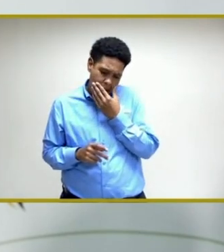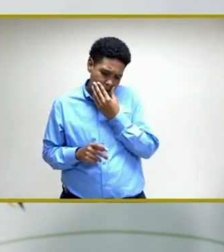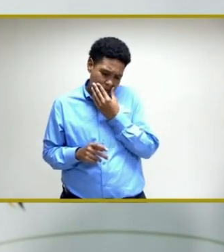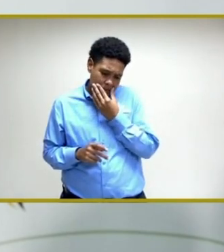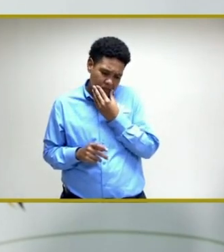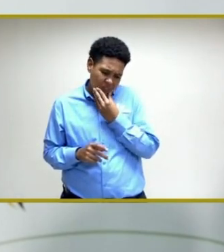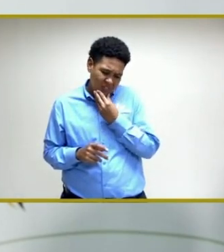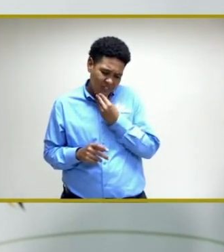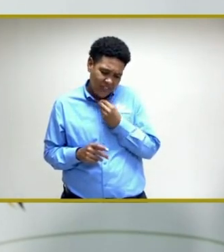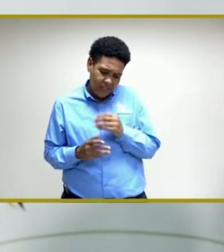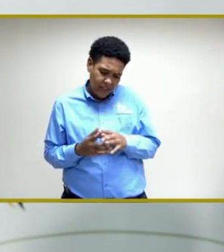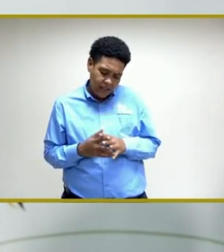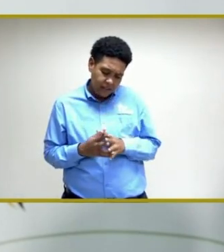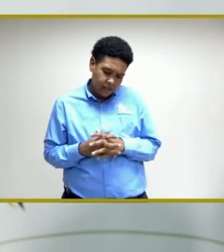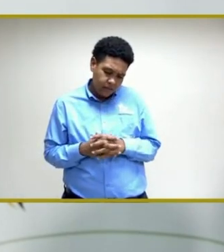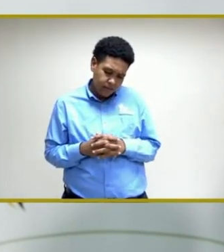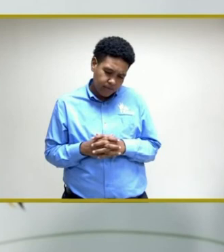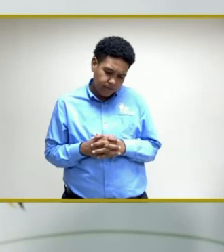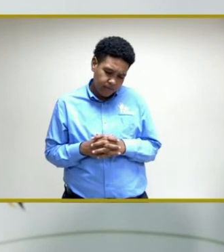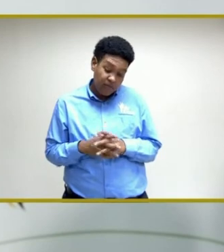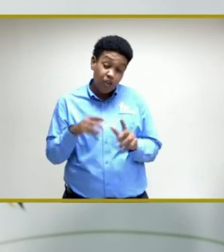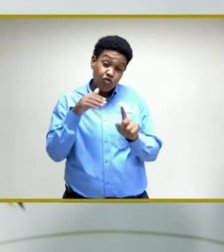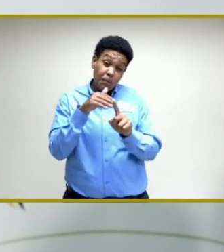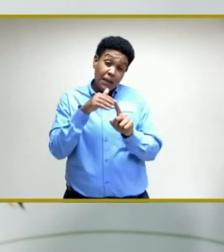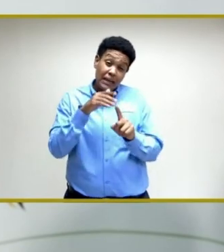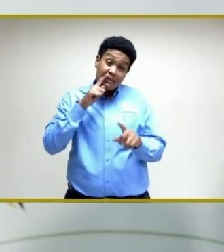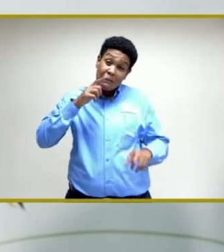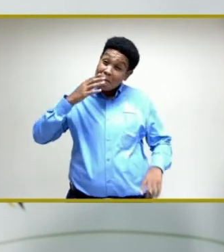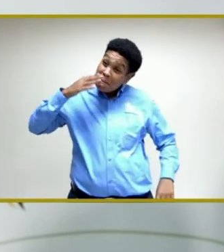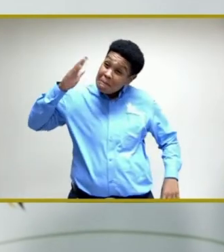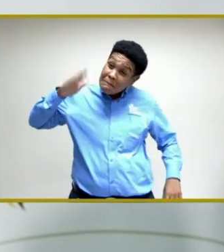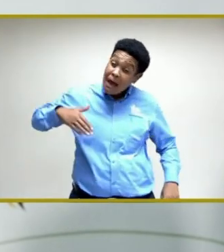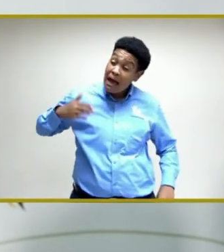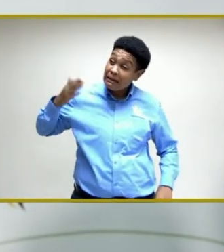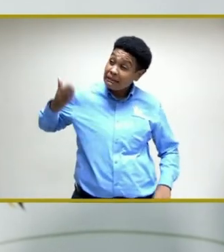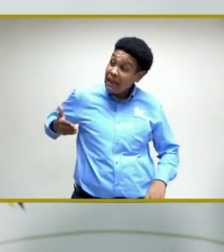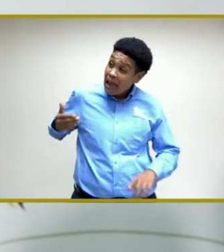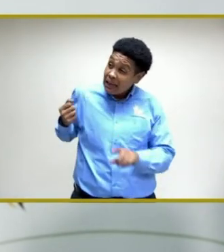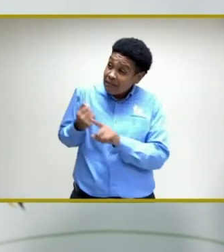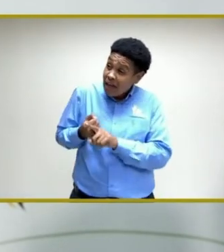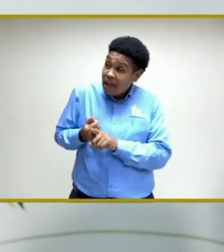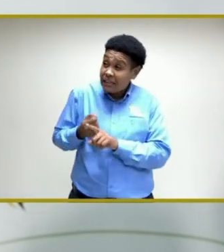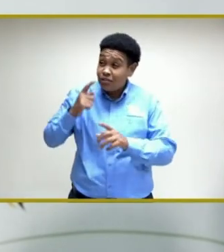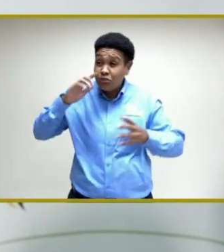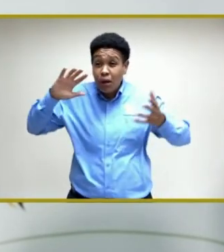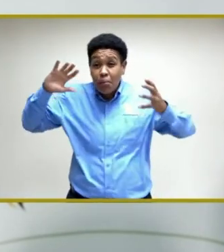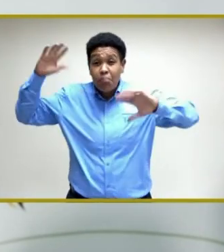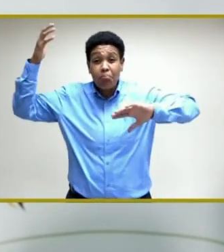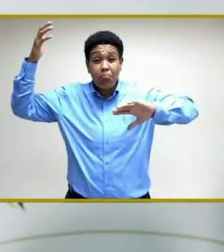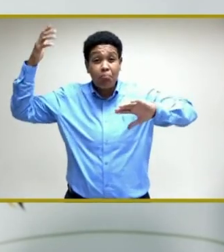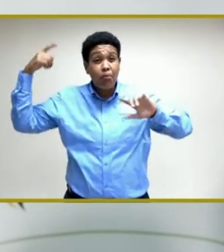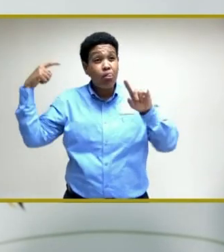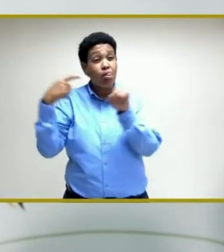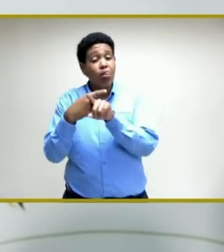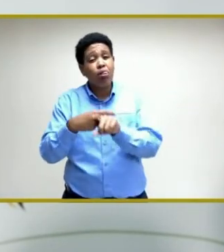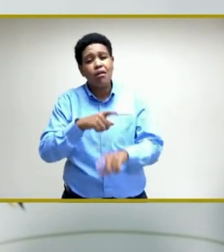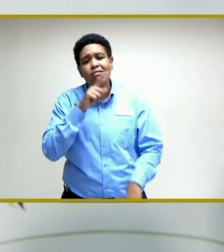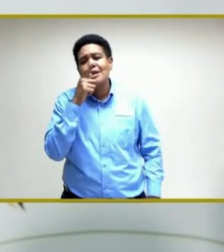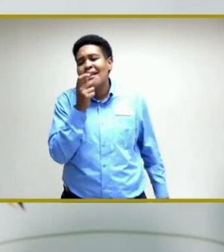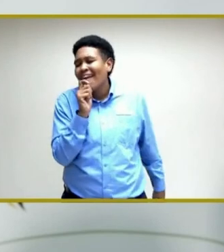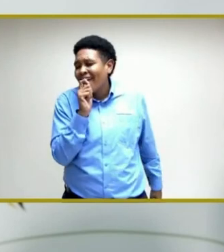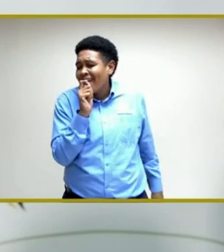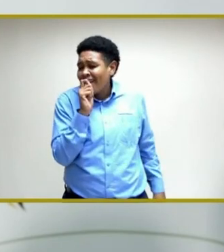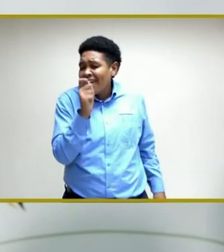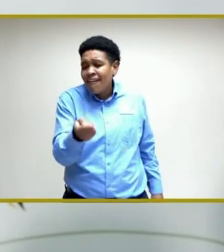the side effects, the really bad side effects, the adverse effects, effects are quite rare. Yes, you should